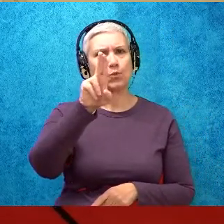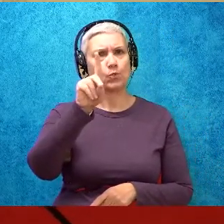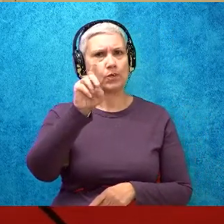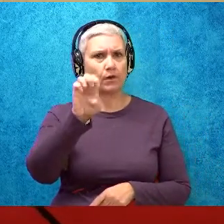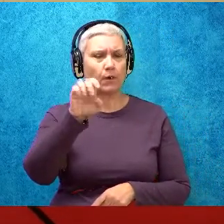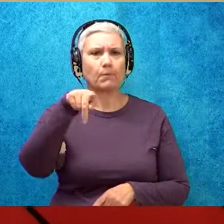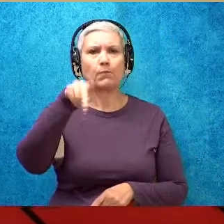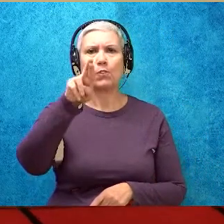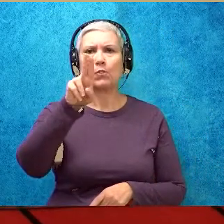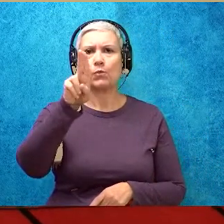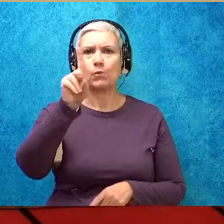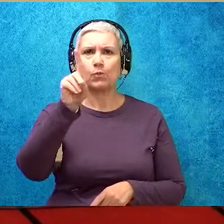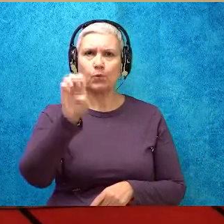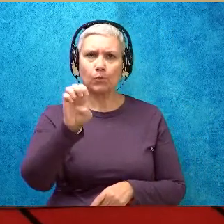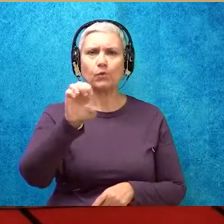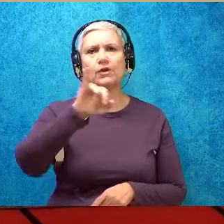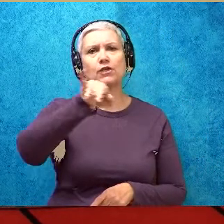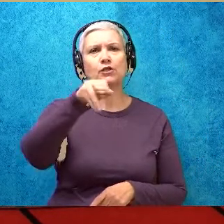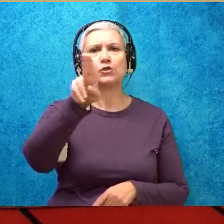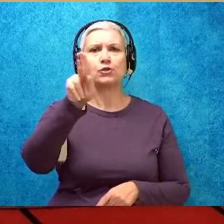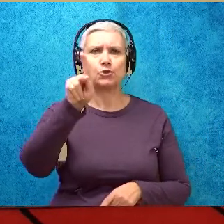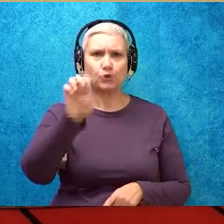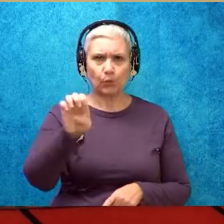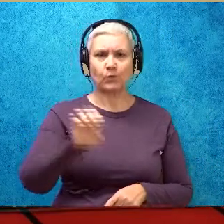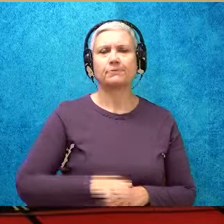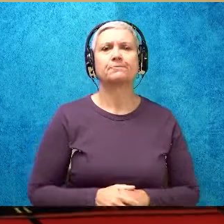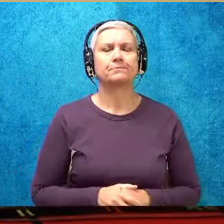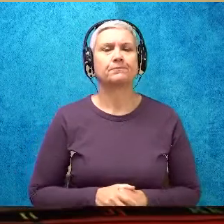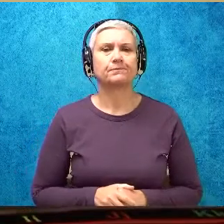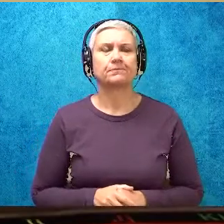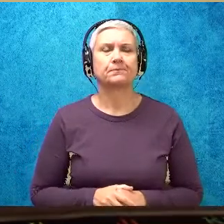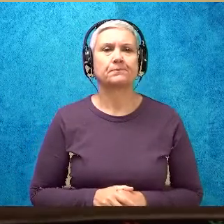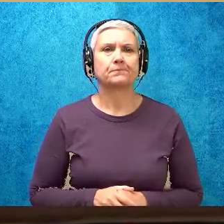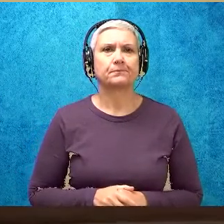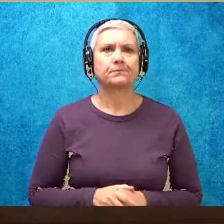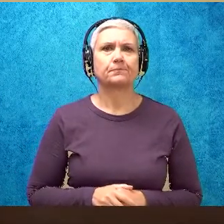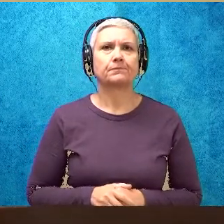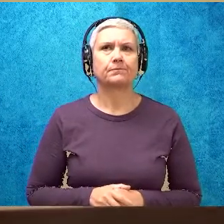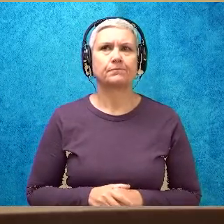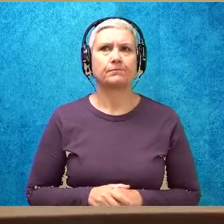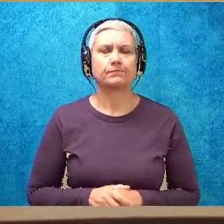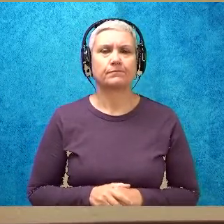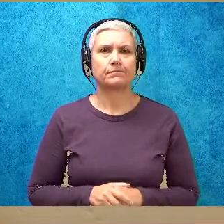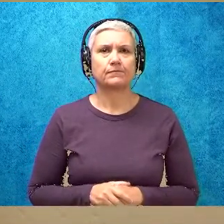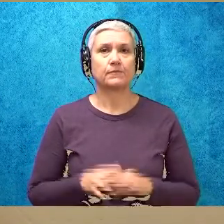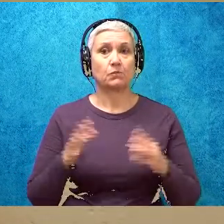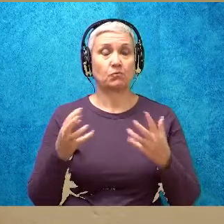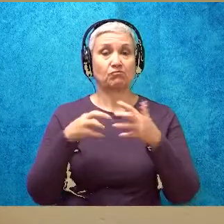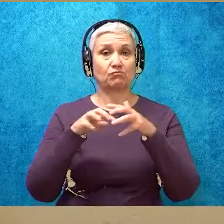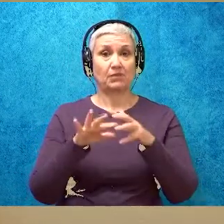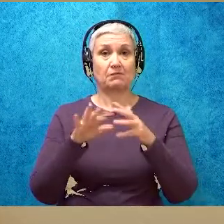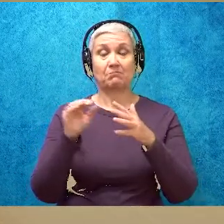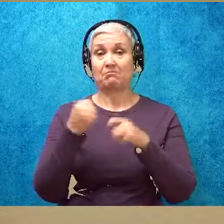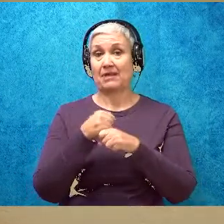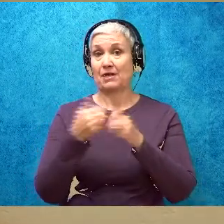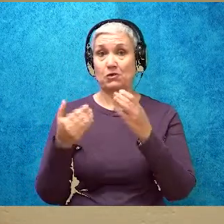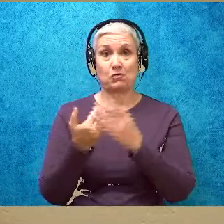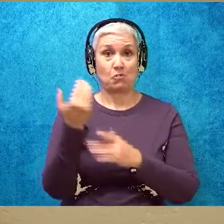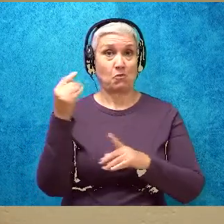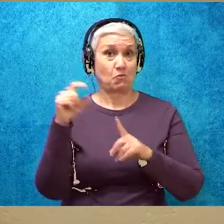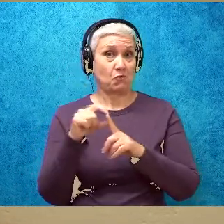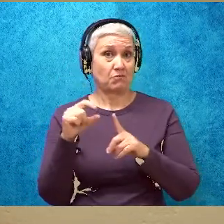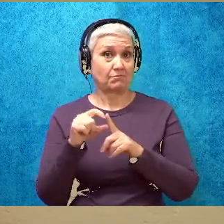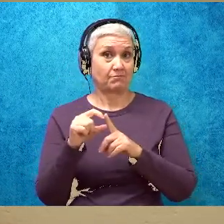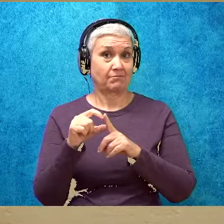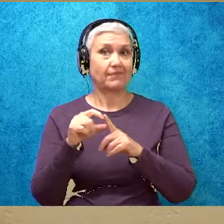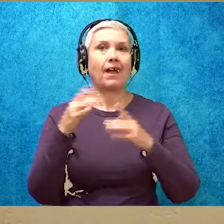Prude. Juke. Awesome. Okay. Now we've been able to blend and make new words. I think it's